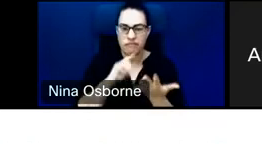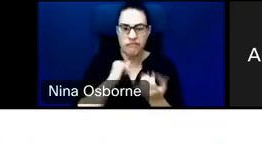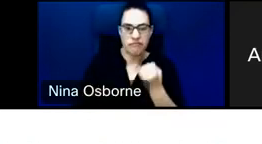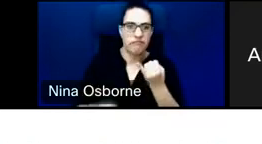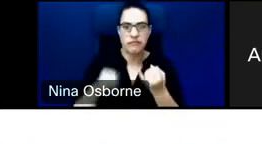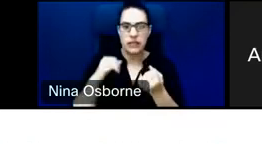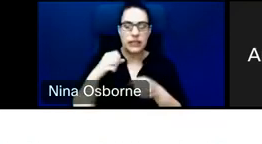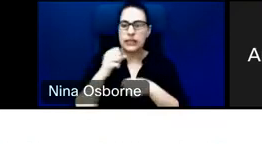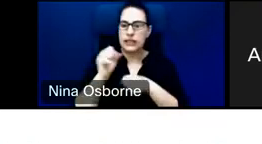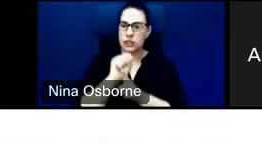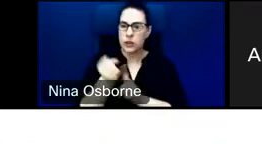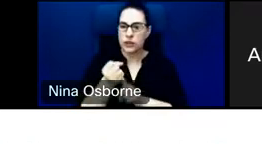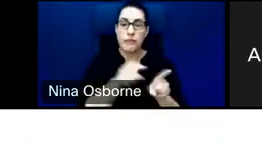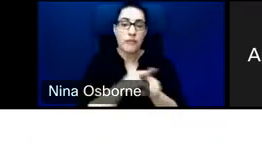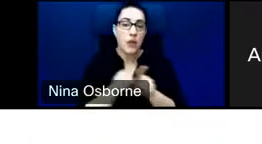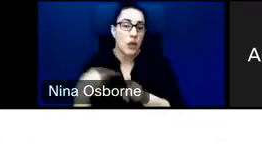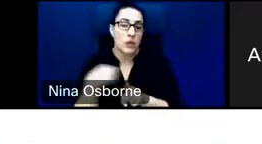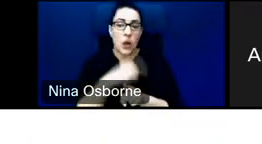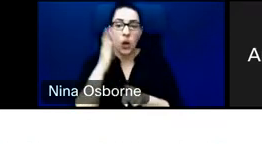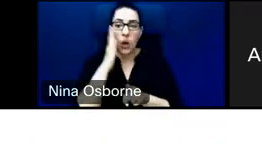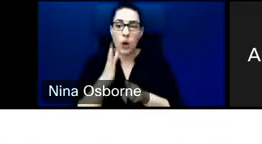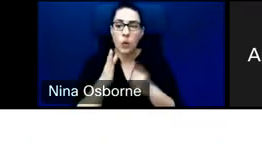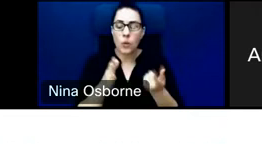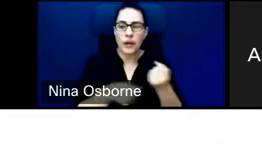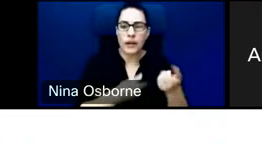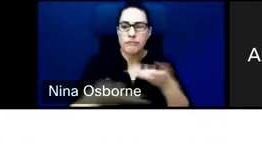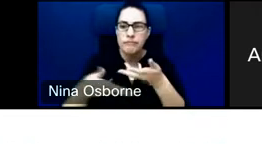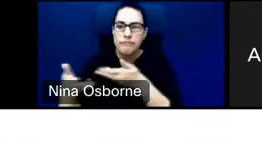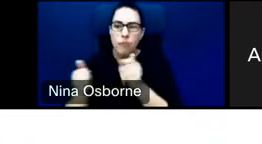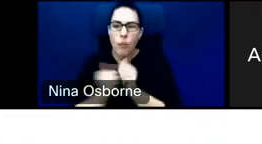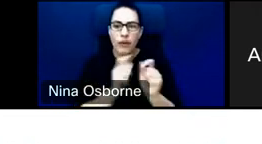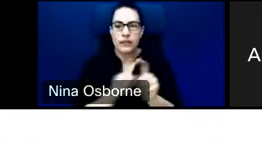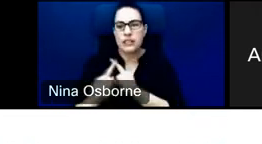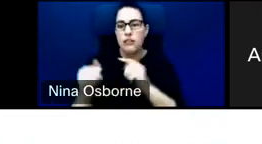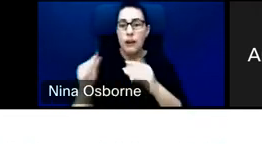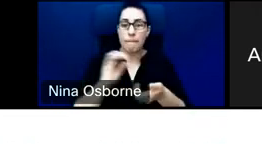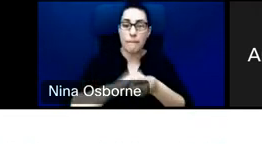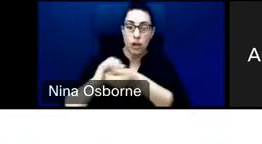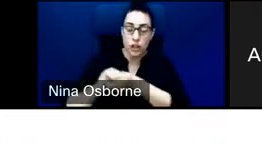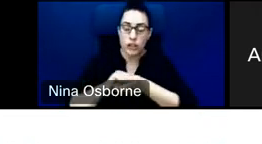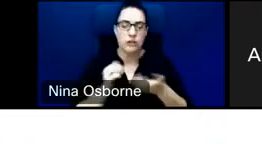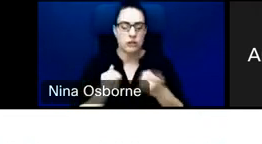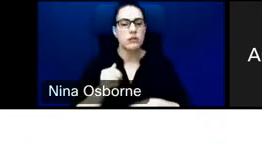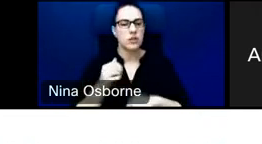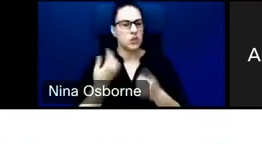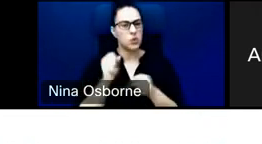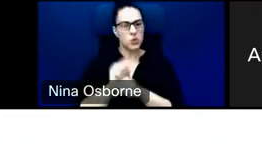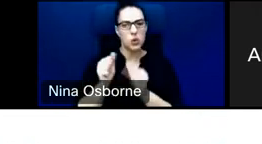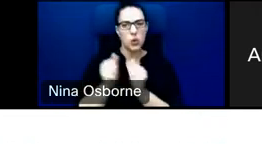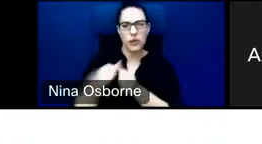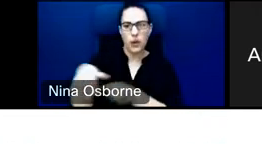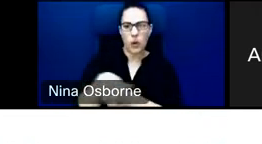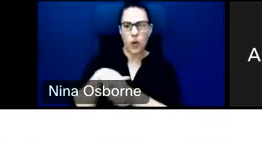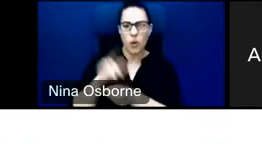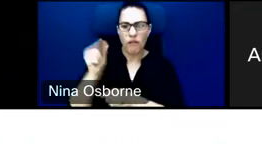partners, whether that be at aid or USAID or at the State Department to really work with the local government and talk with them